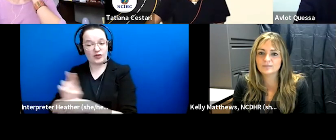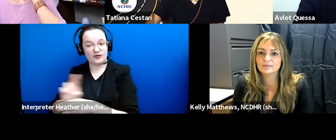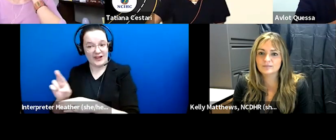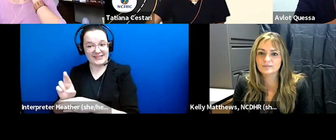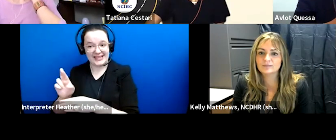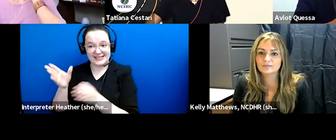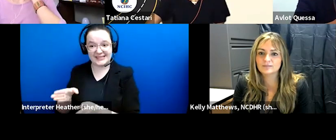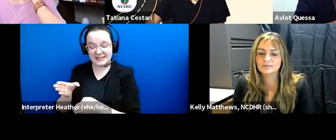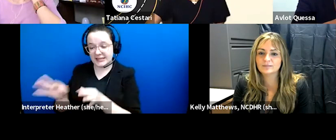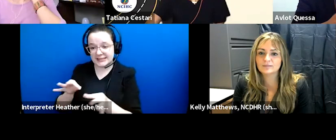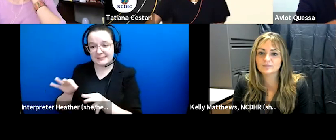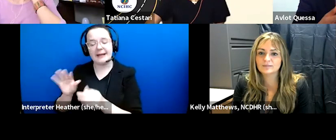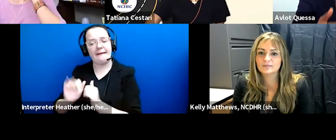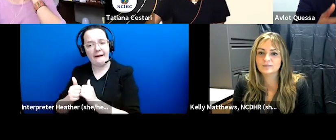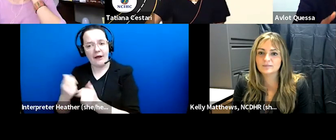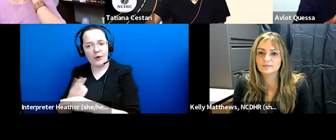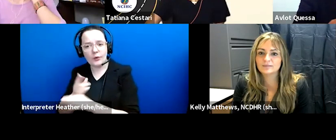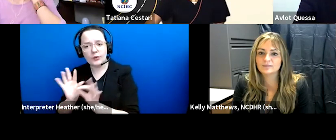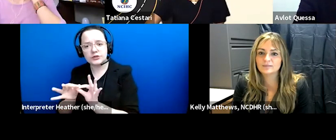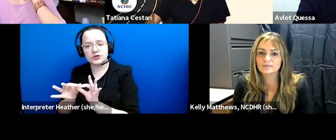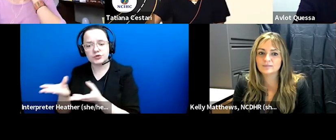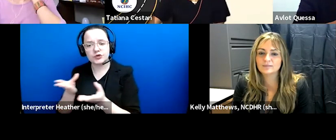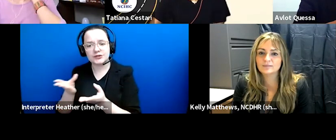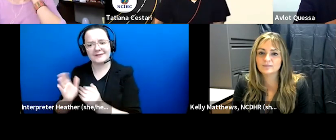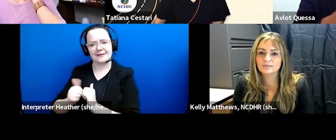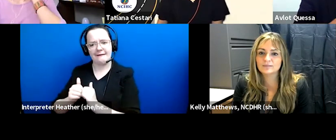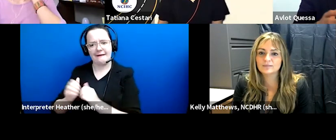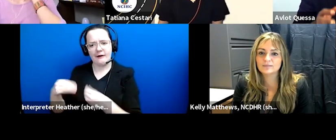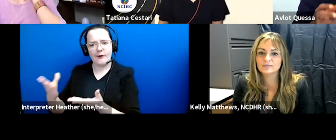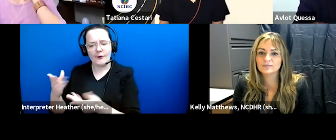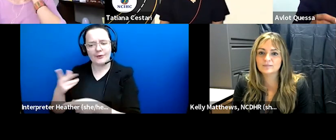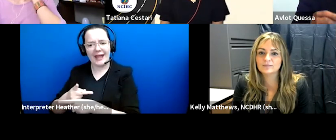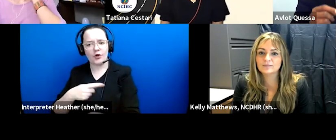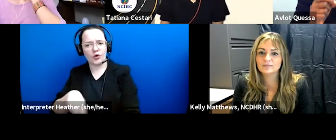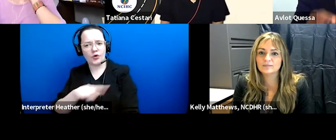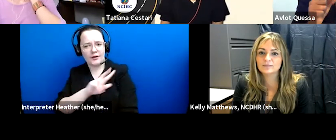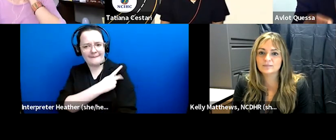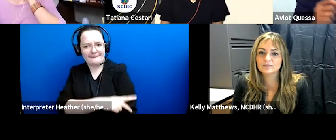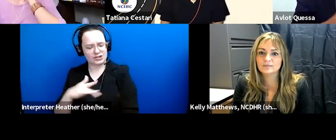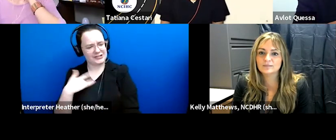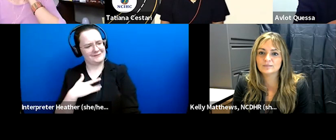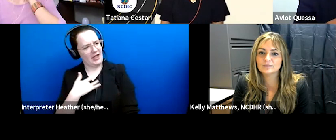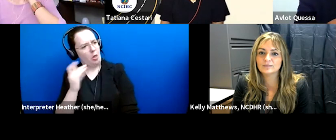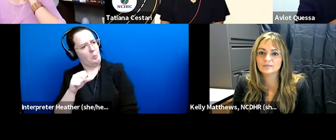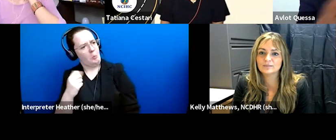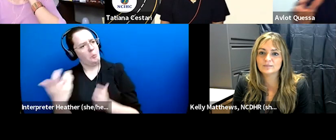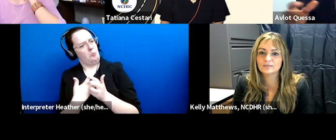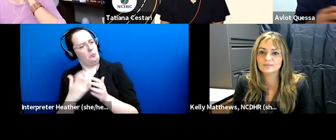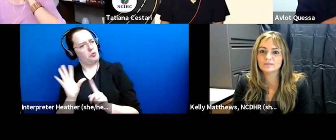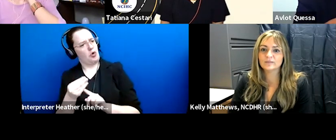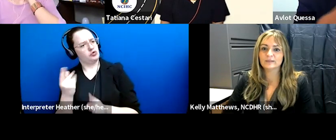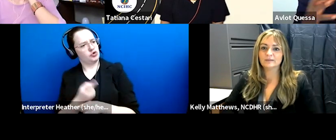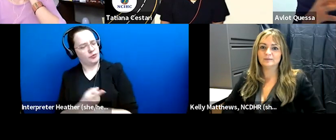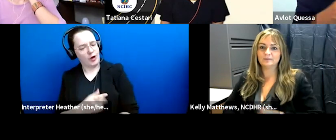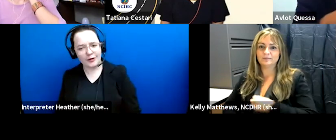with interpreter services and how to provide care that um patients can perceive as culturally appropriate i